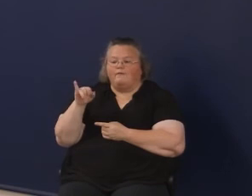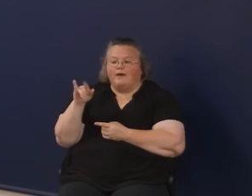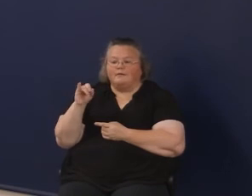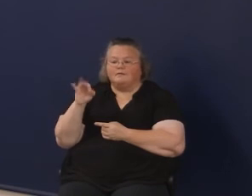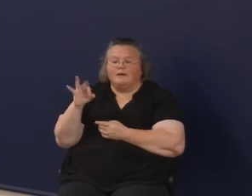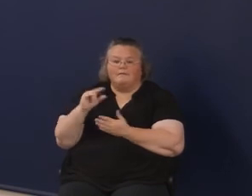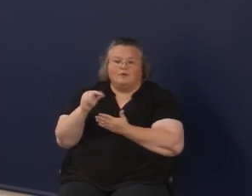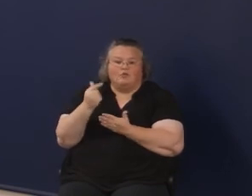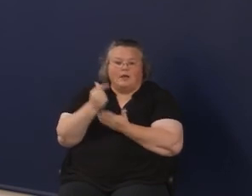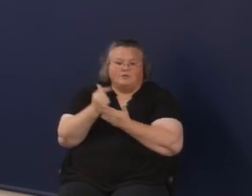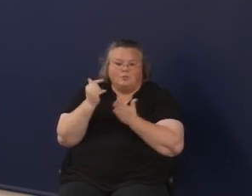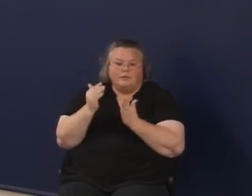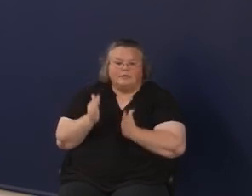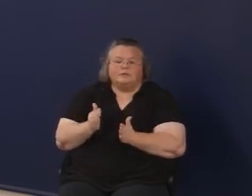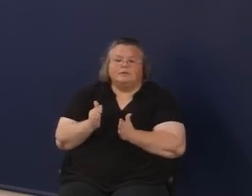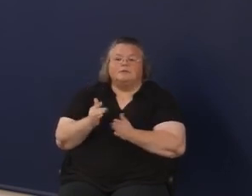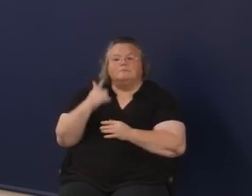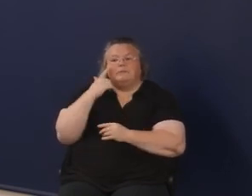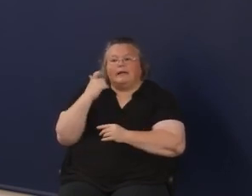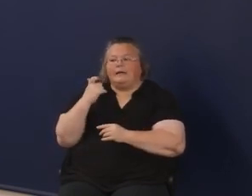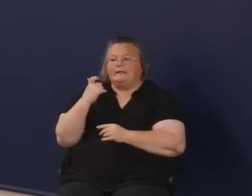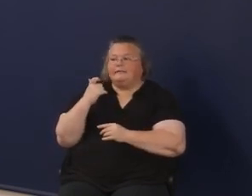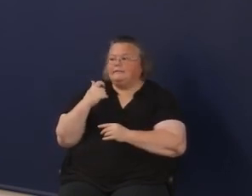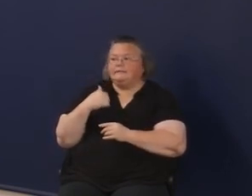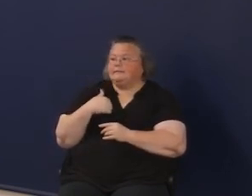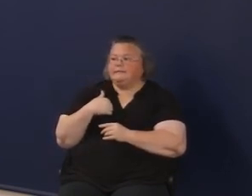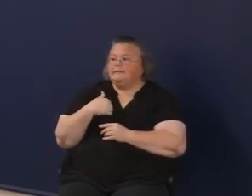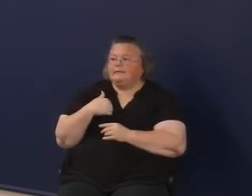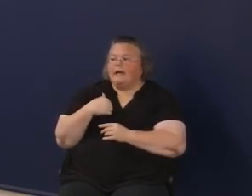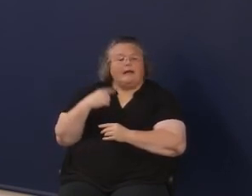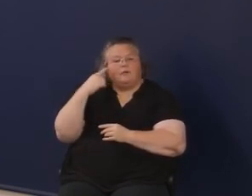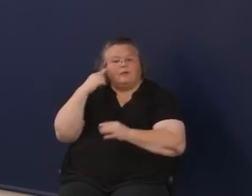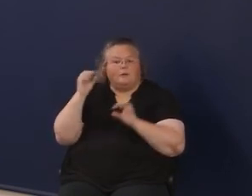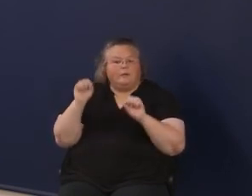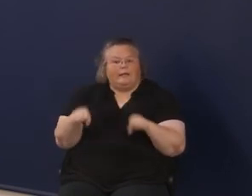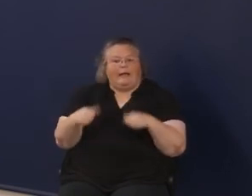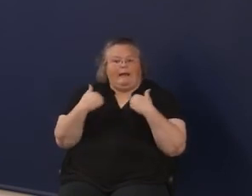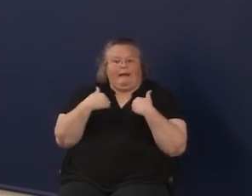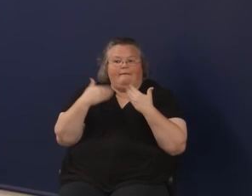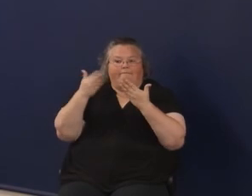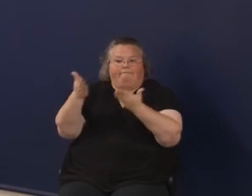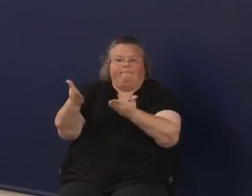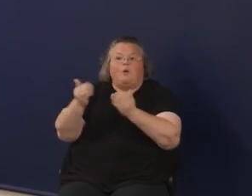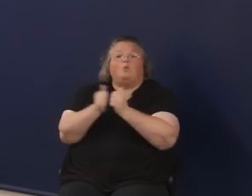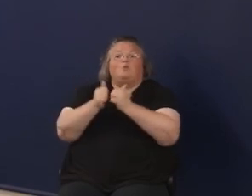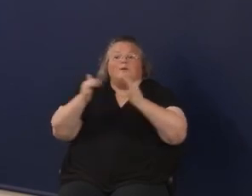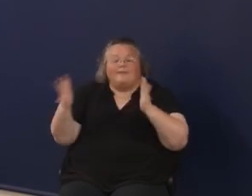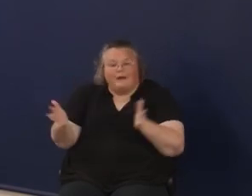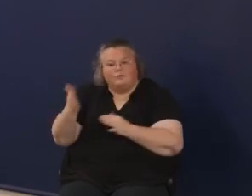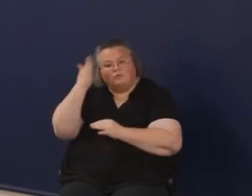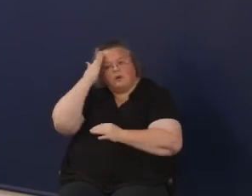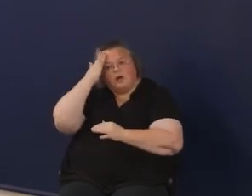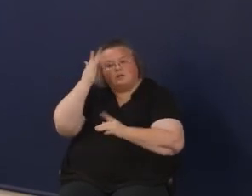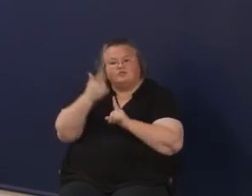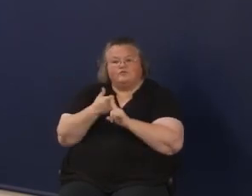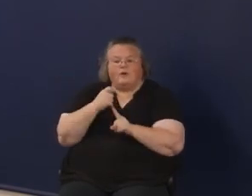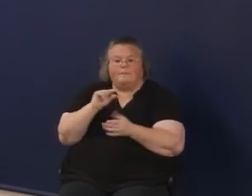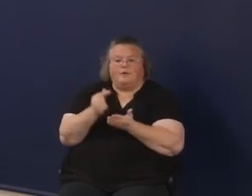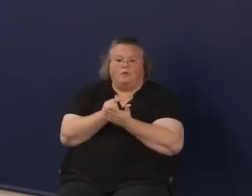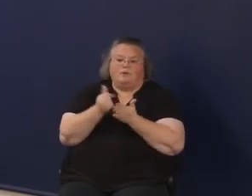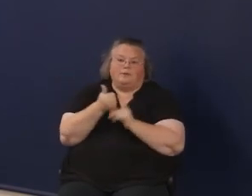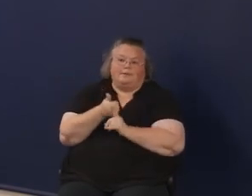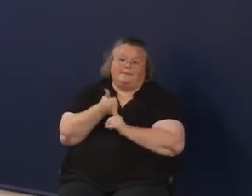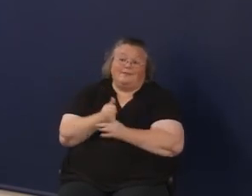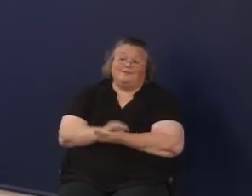Because I just don't think we can't have this without actual knowledge from the graduate themselves.